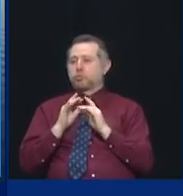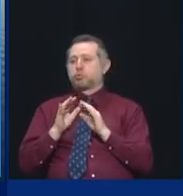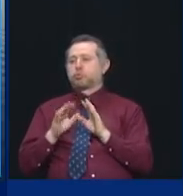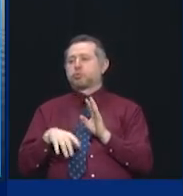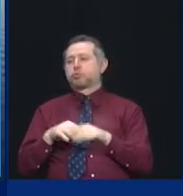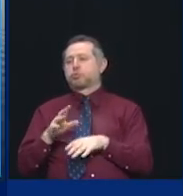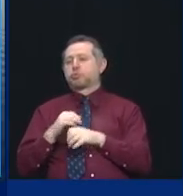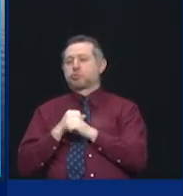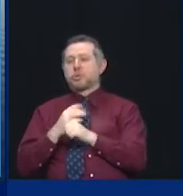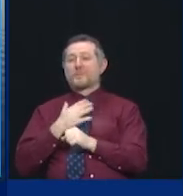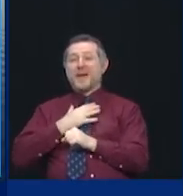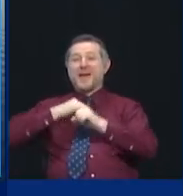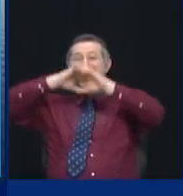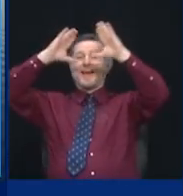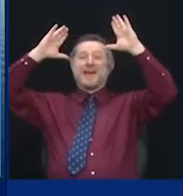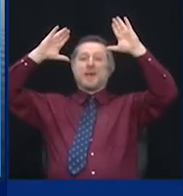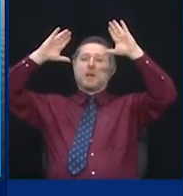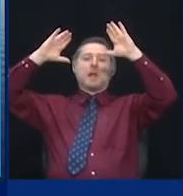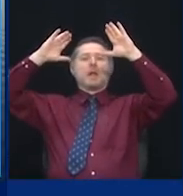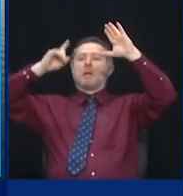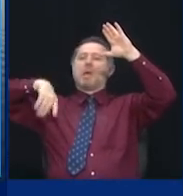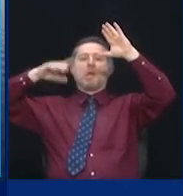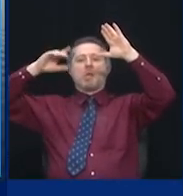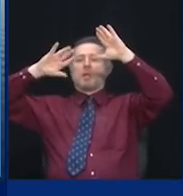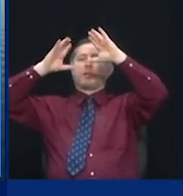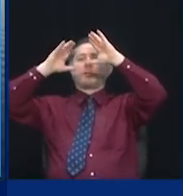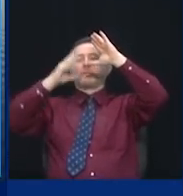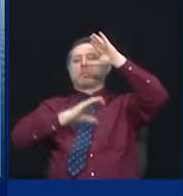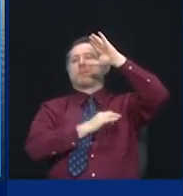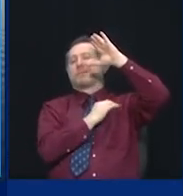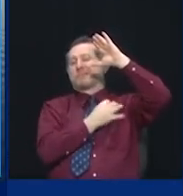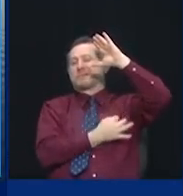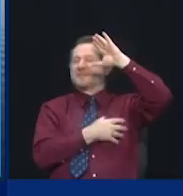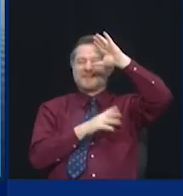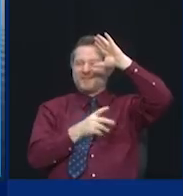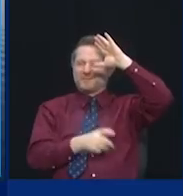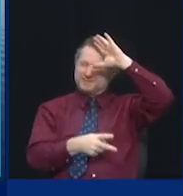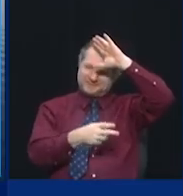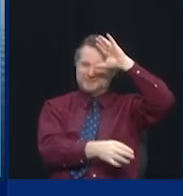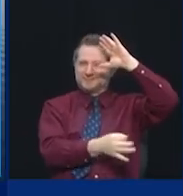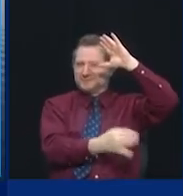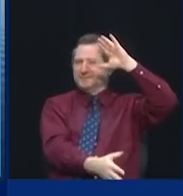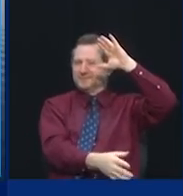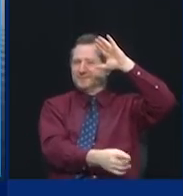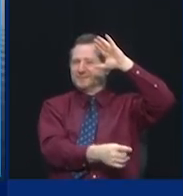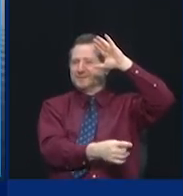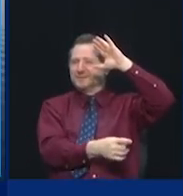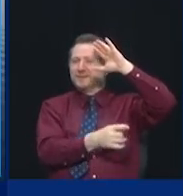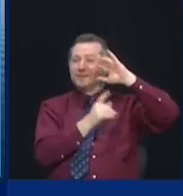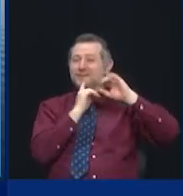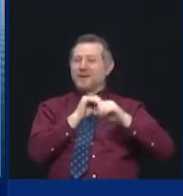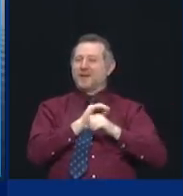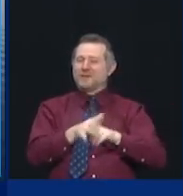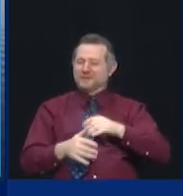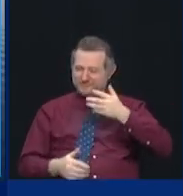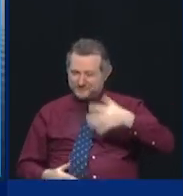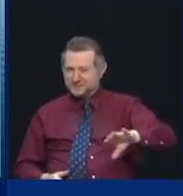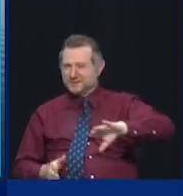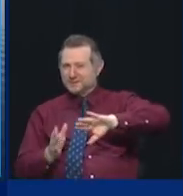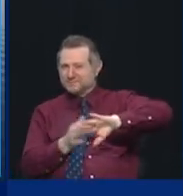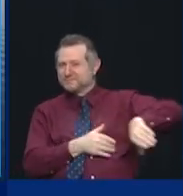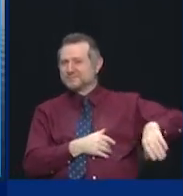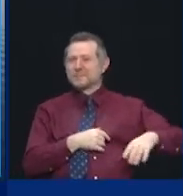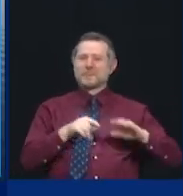if we could actually get past this? What if we could actually get out of the negative headset of, well,